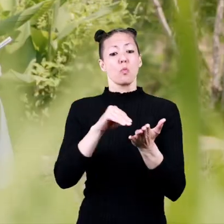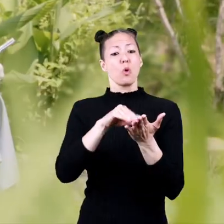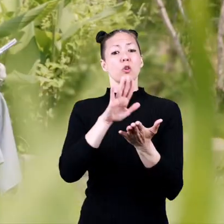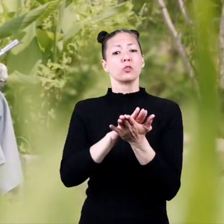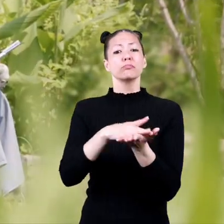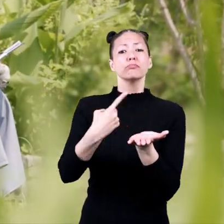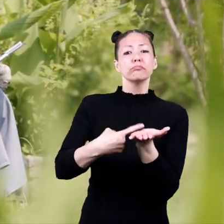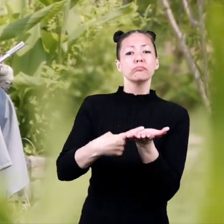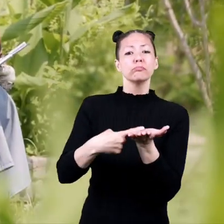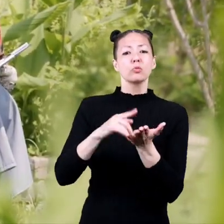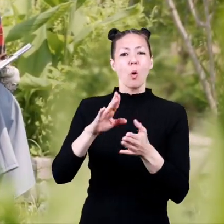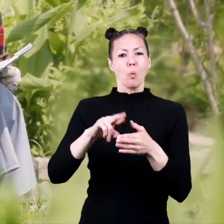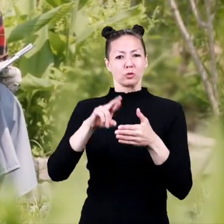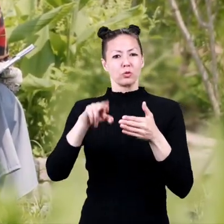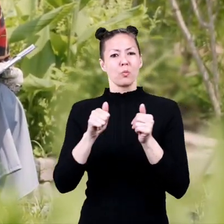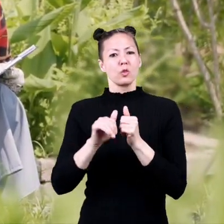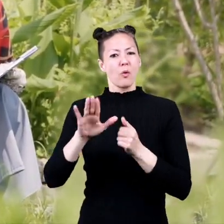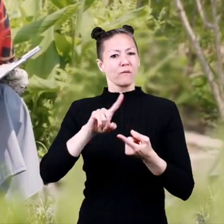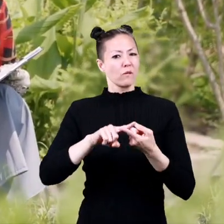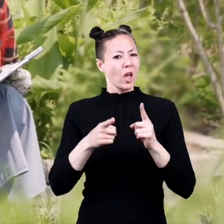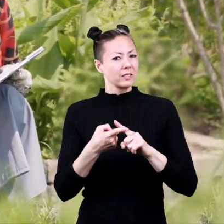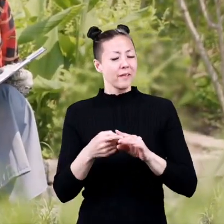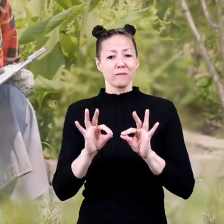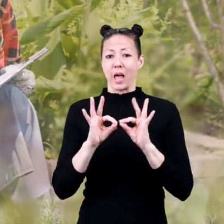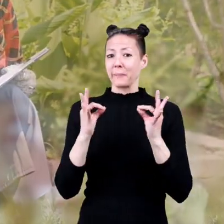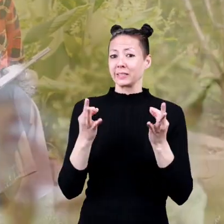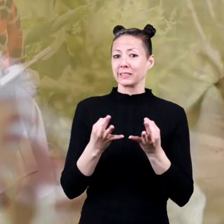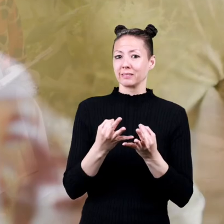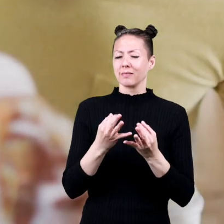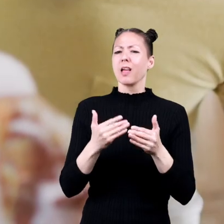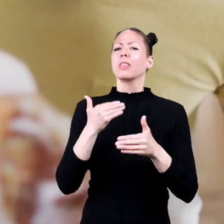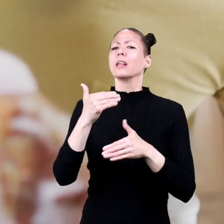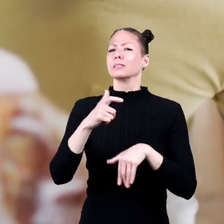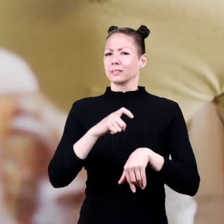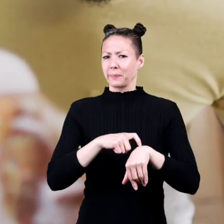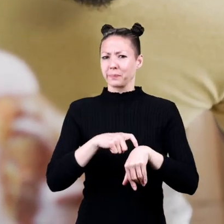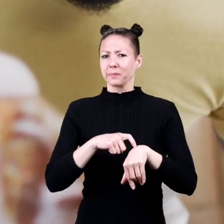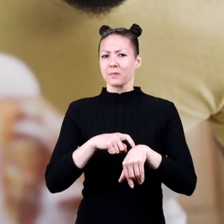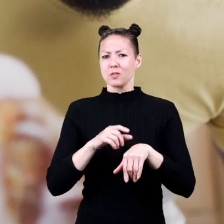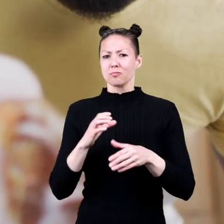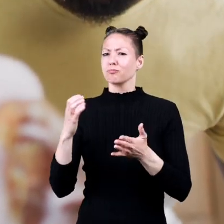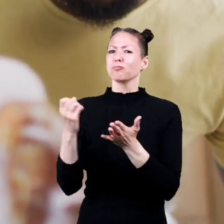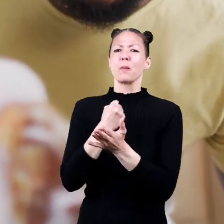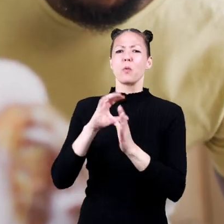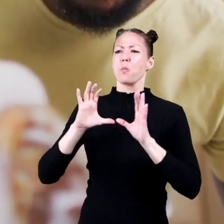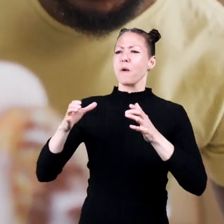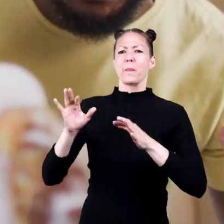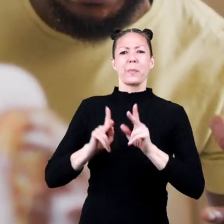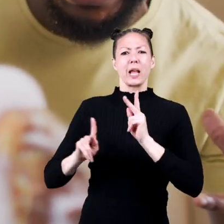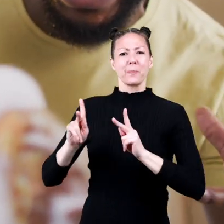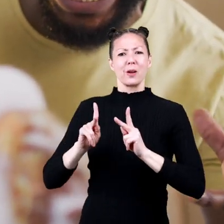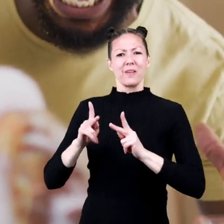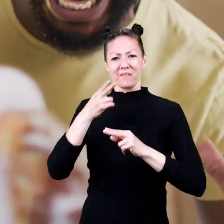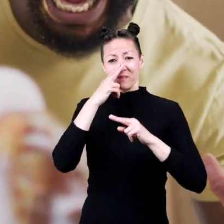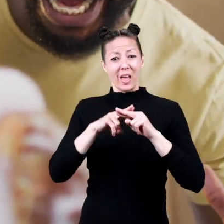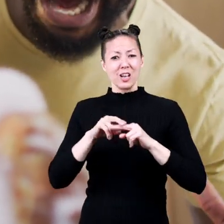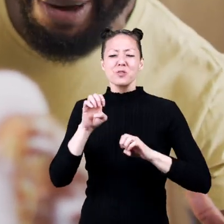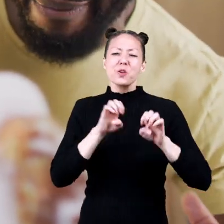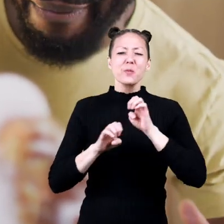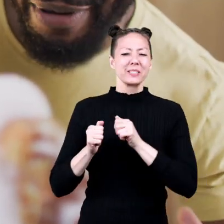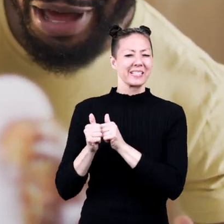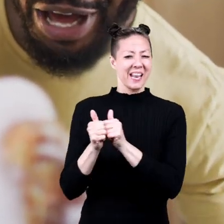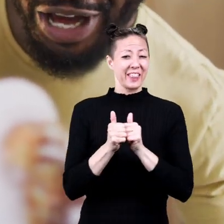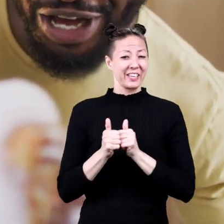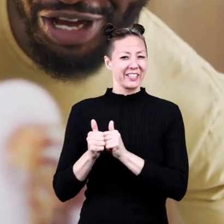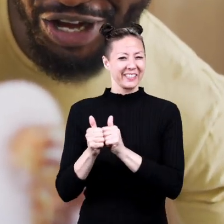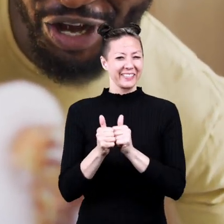record and discuss your results with your family or friends and next time grab a group of people and do this fun